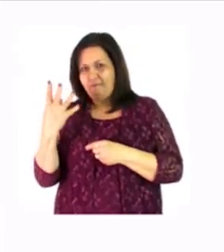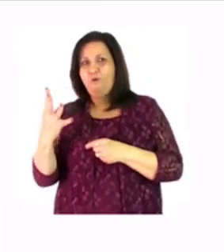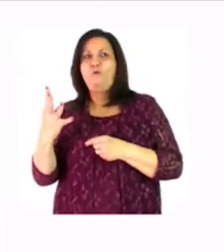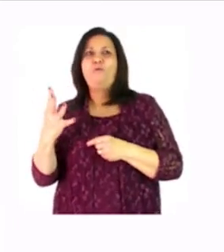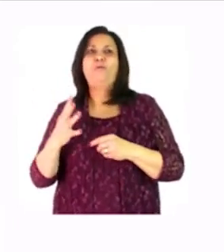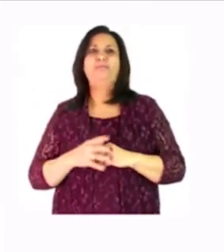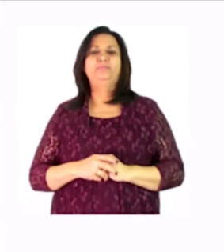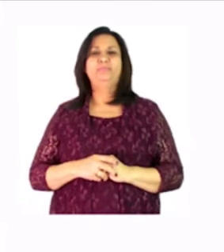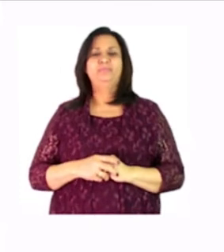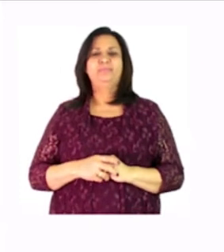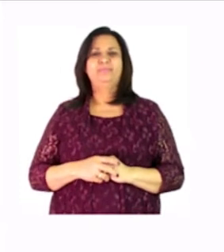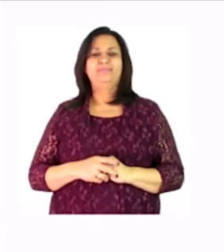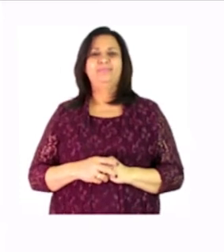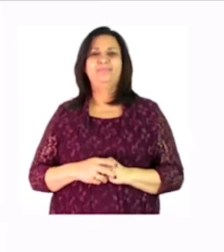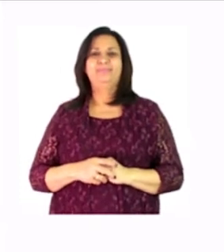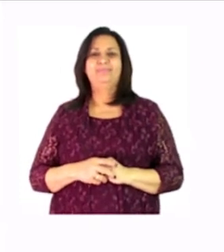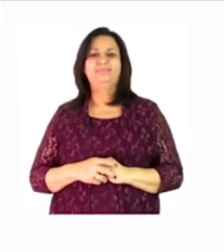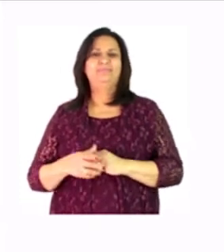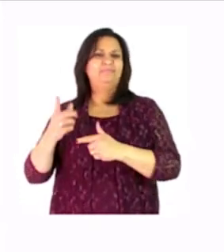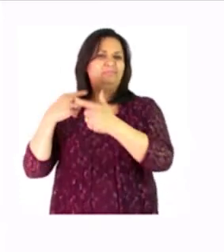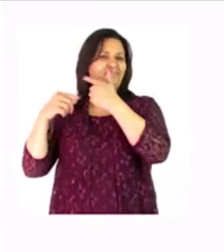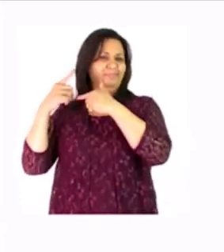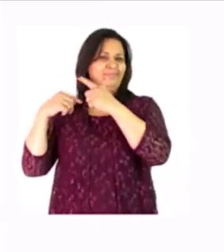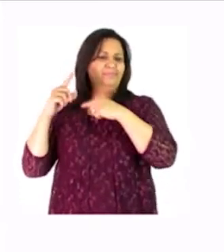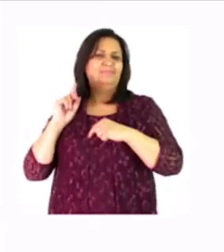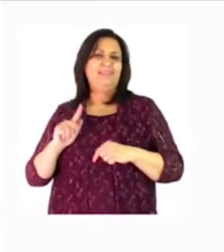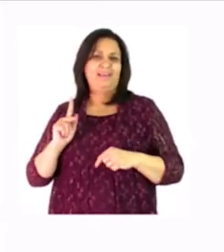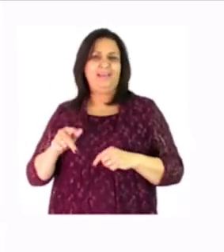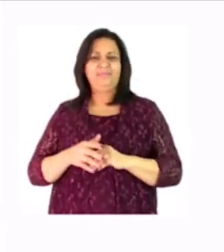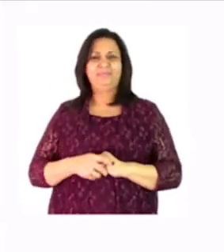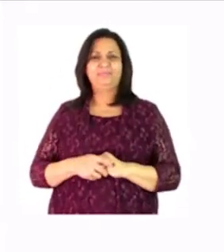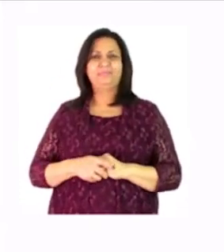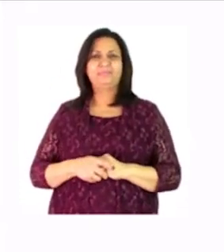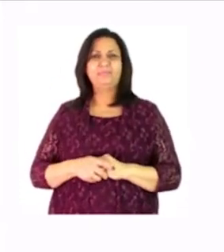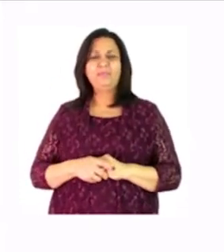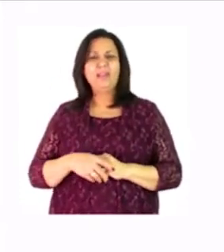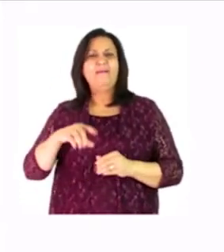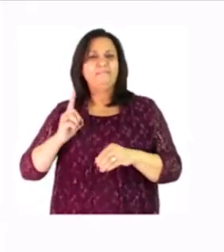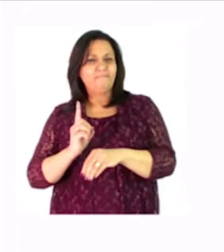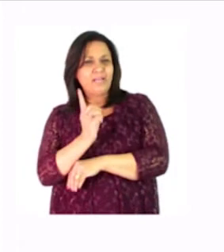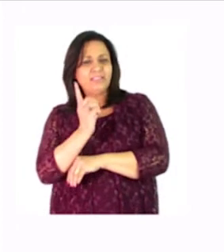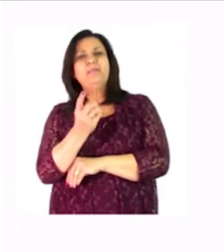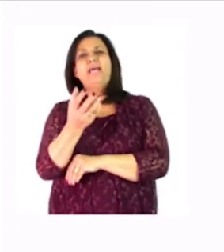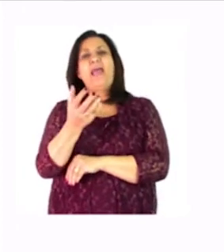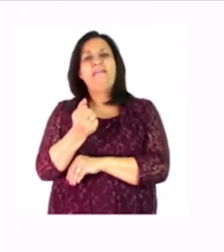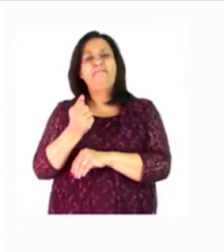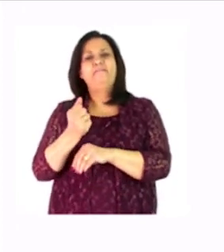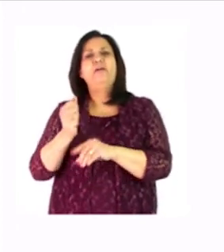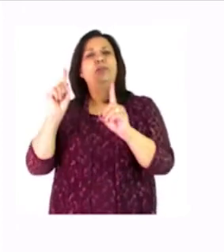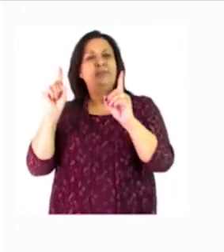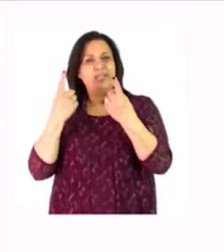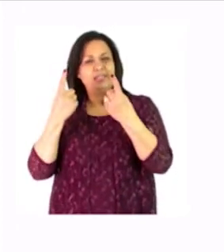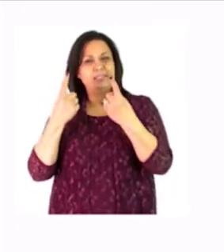just go over a little bit so that you can remember we need to have all the tools that's picture number